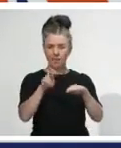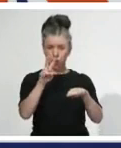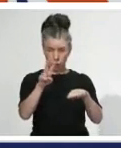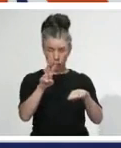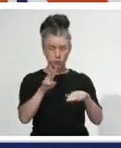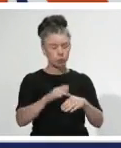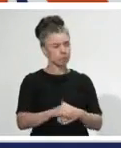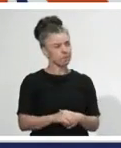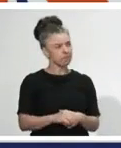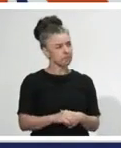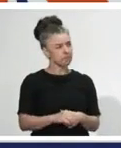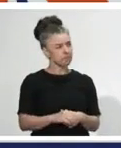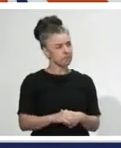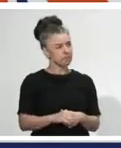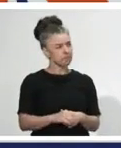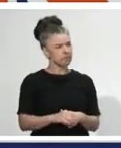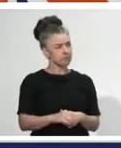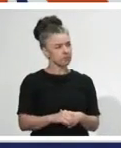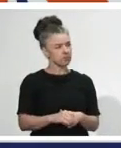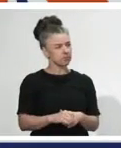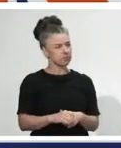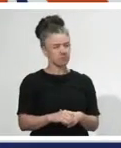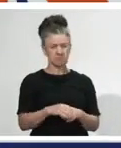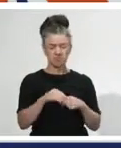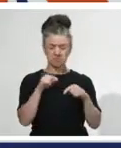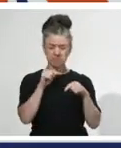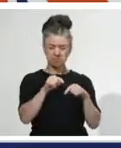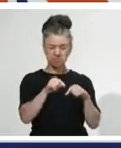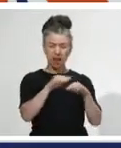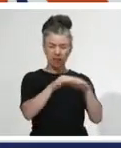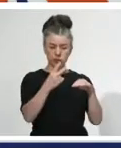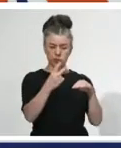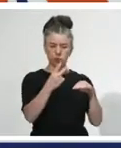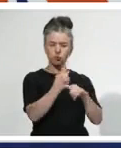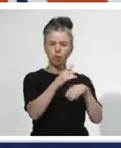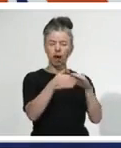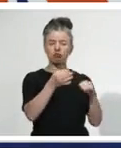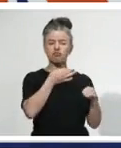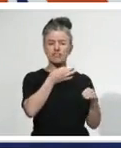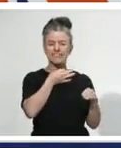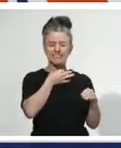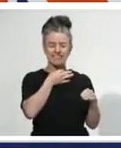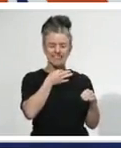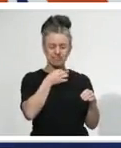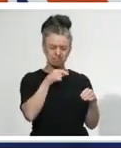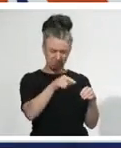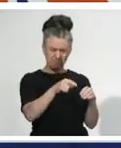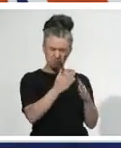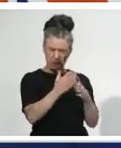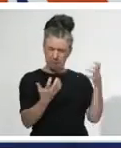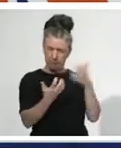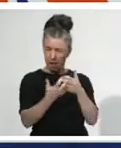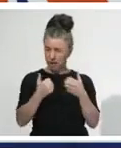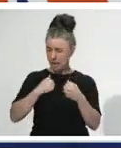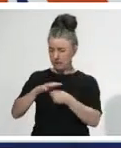are at level two now in terms of the risk assessment? speaks of the fact that household transmission could be occurring, single or